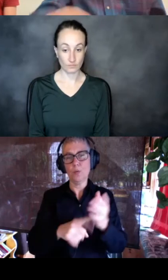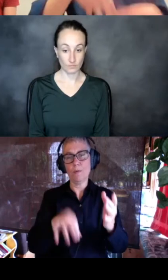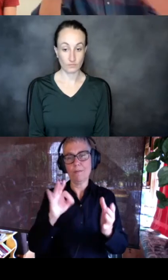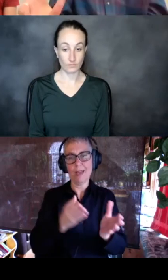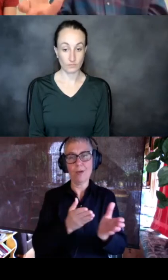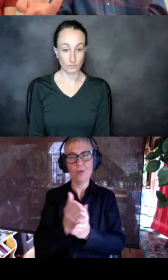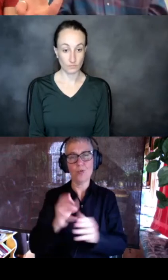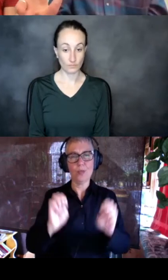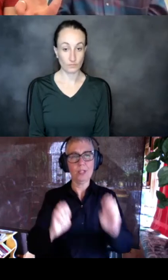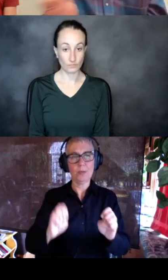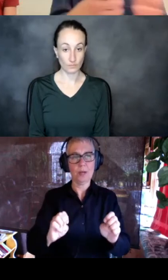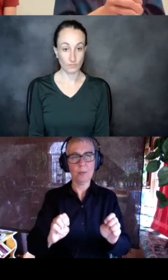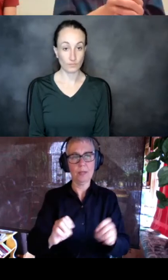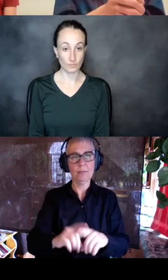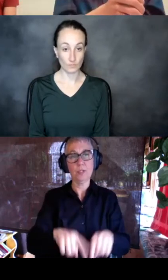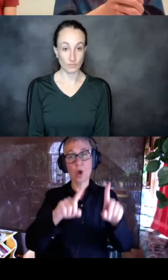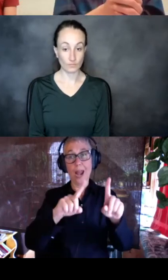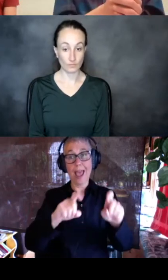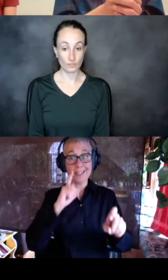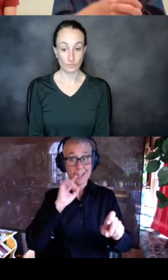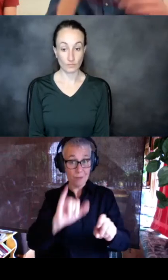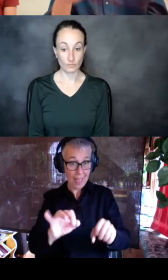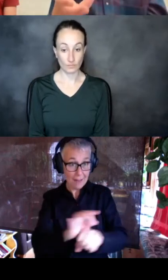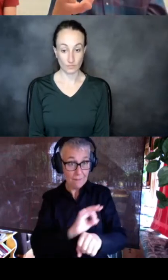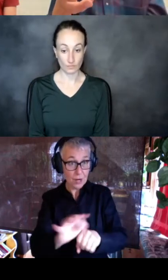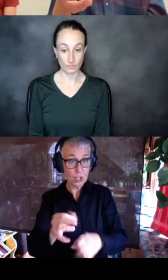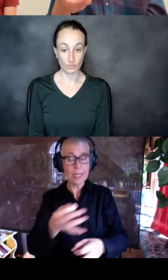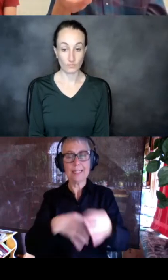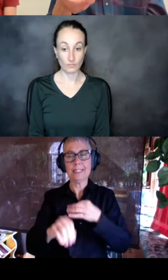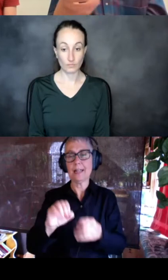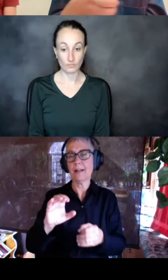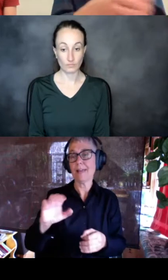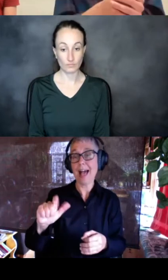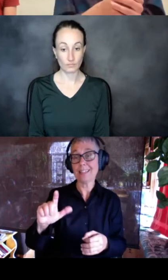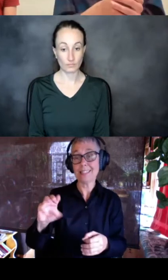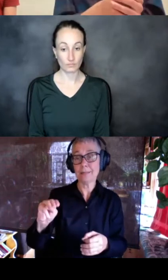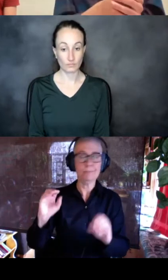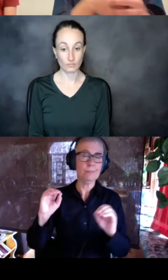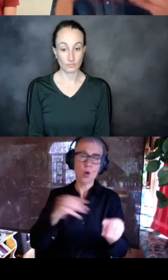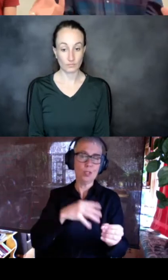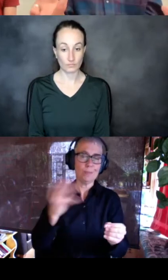to assay for function for this you just um instead of calcium because it doesn't have a spectroscopic readout we use terbium